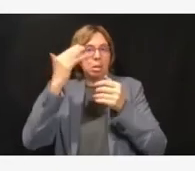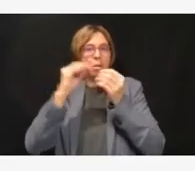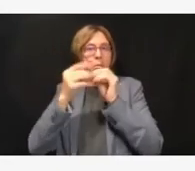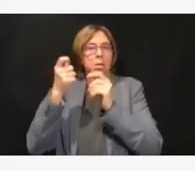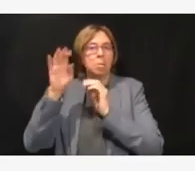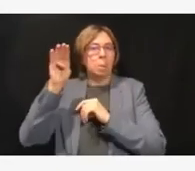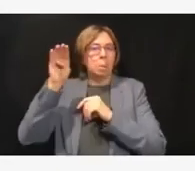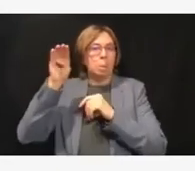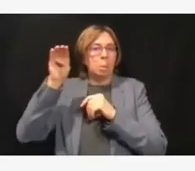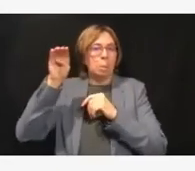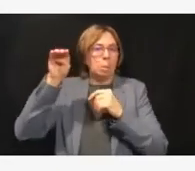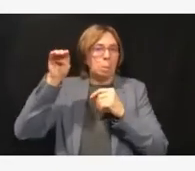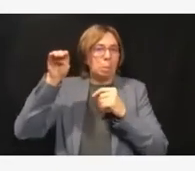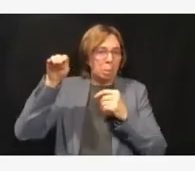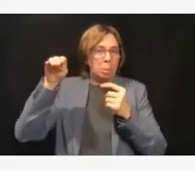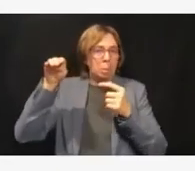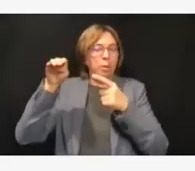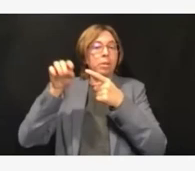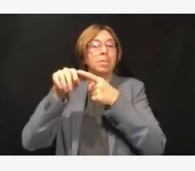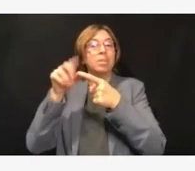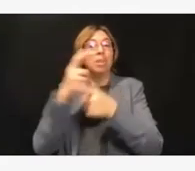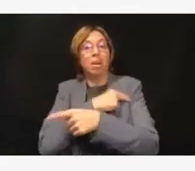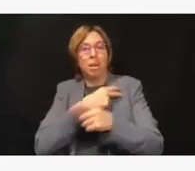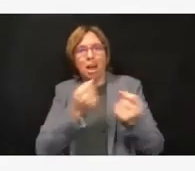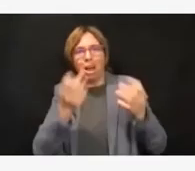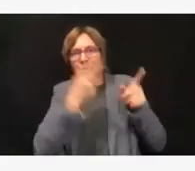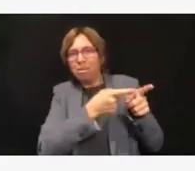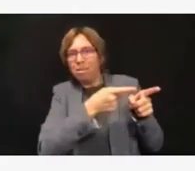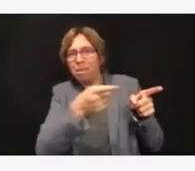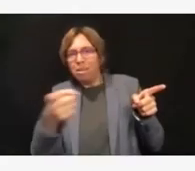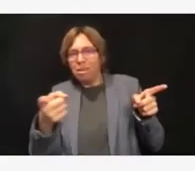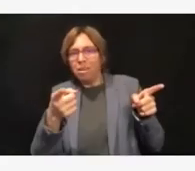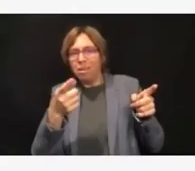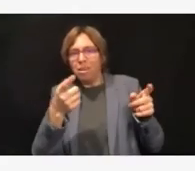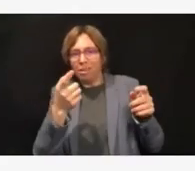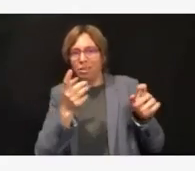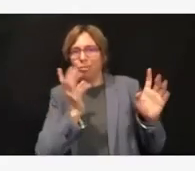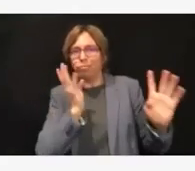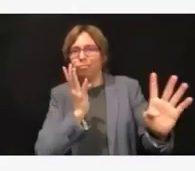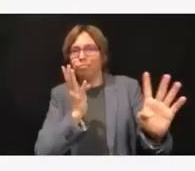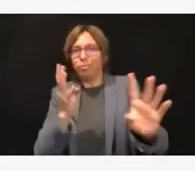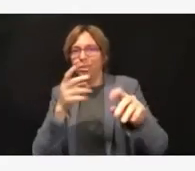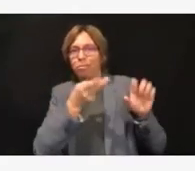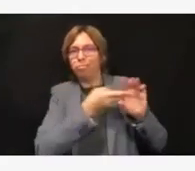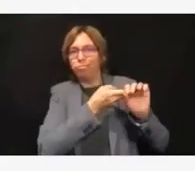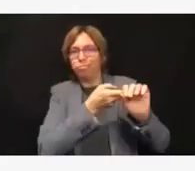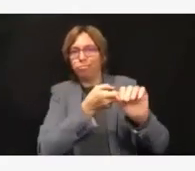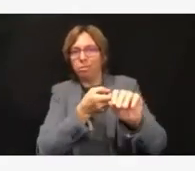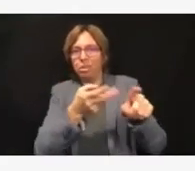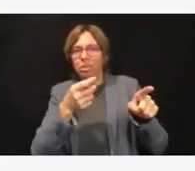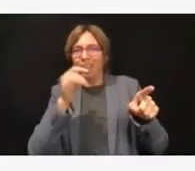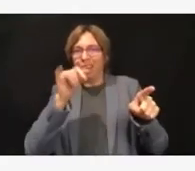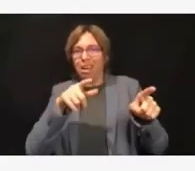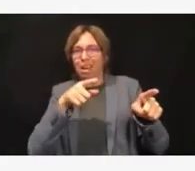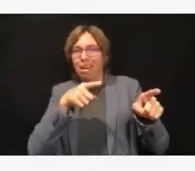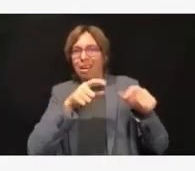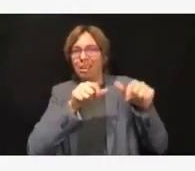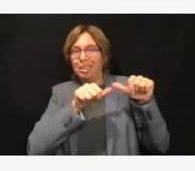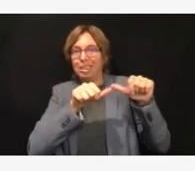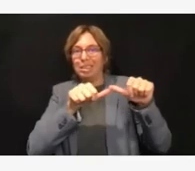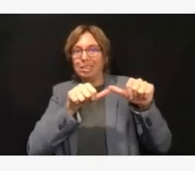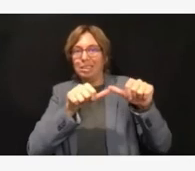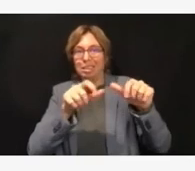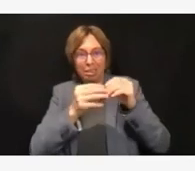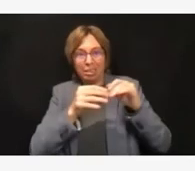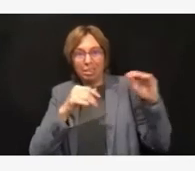of patients in the hospital is declining. So if that trend continues, I would expect sometime in the near future